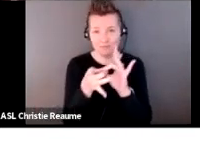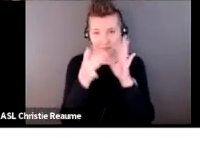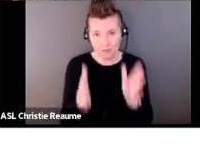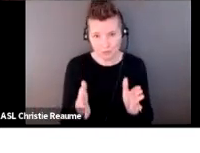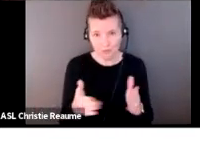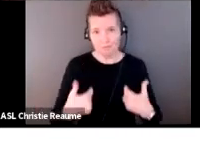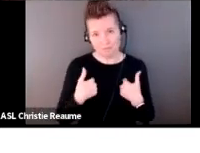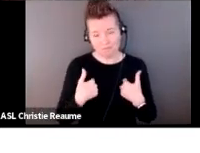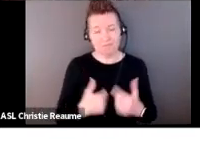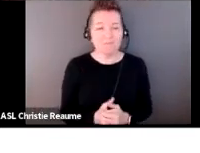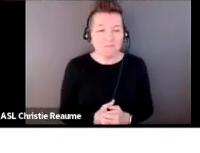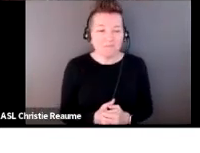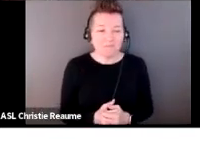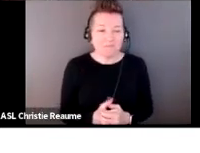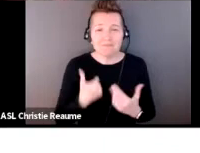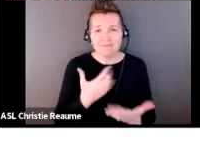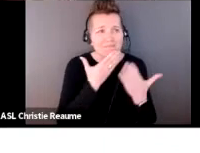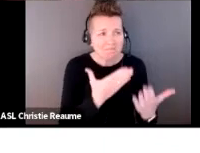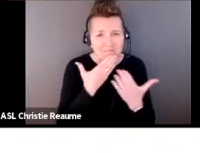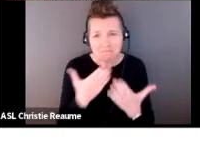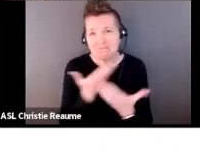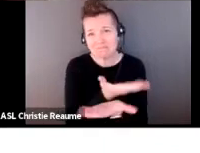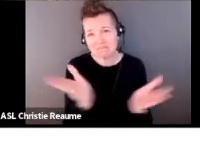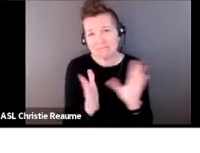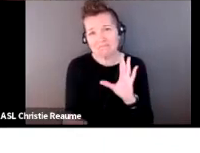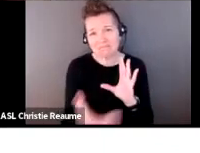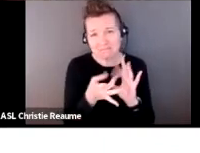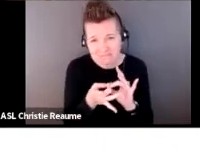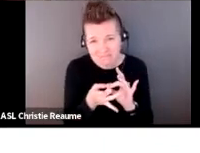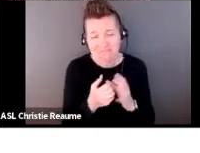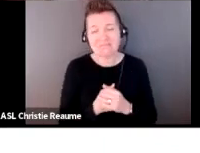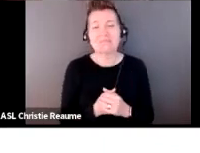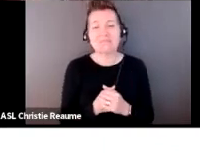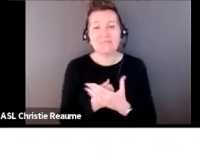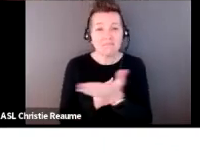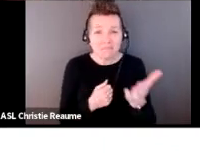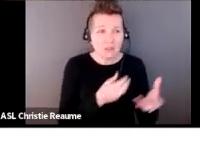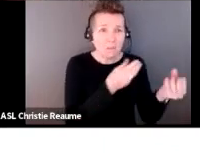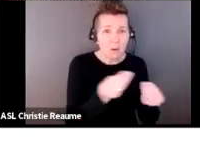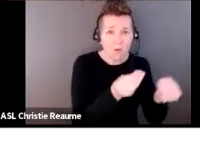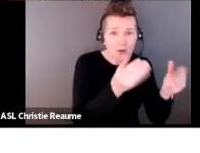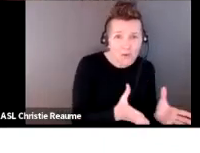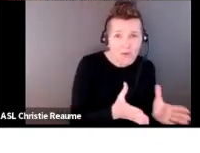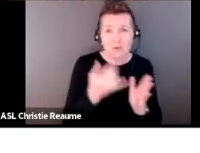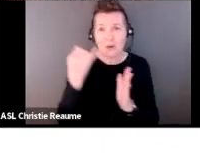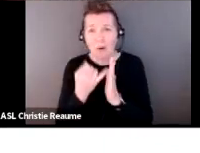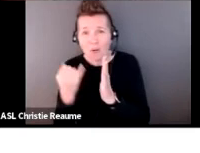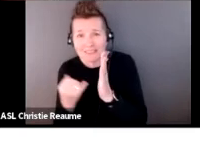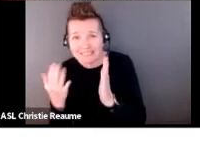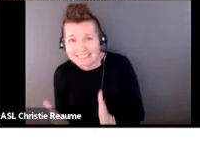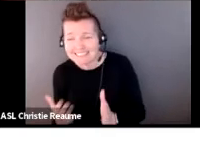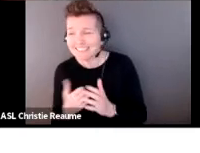like to thank everyone for being here this evening, from the moderators to the artists to our interpreters this evening.